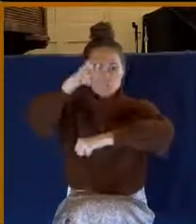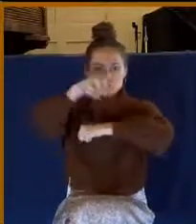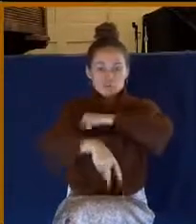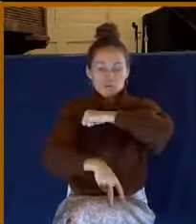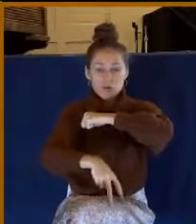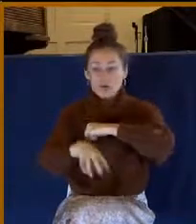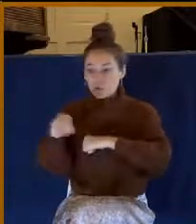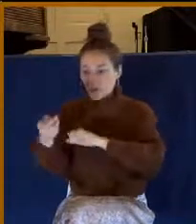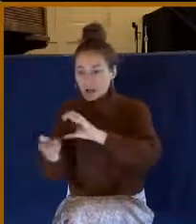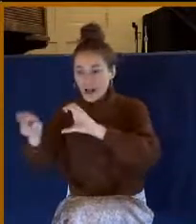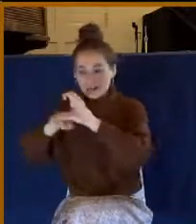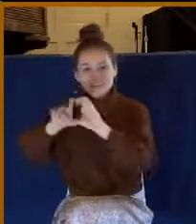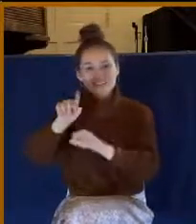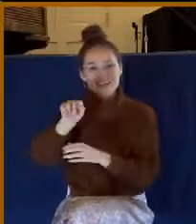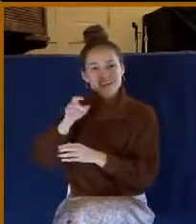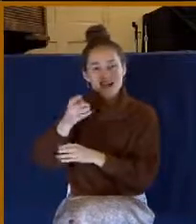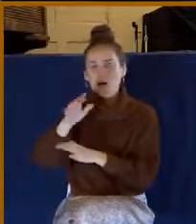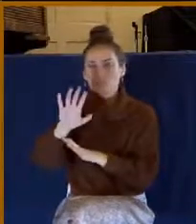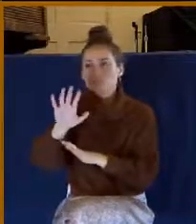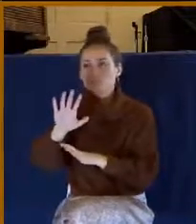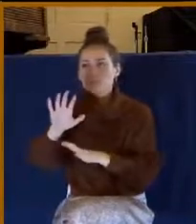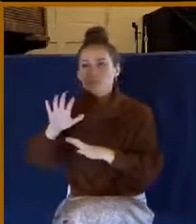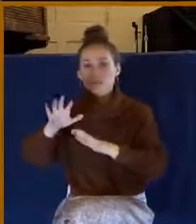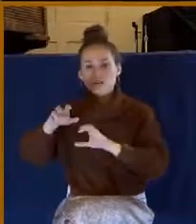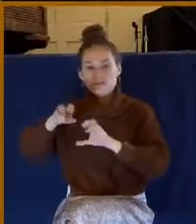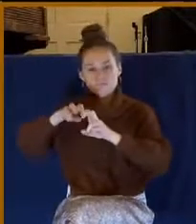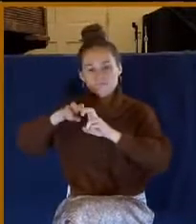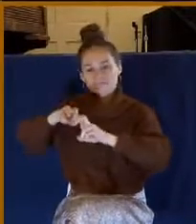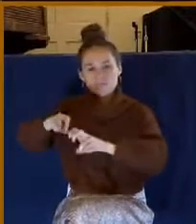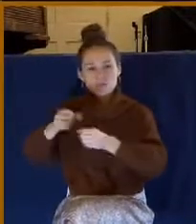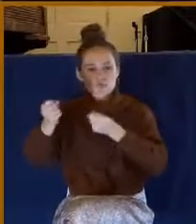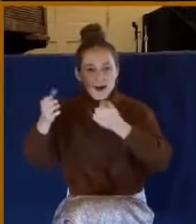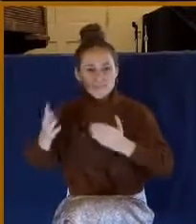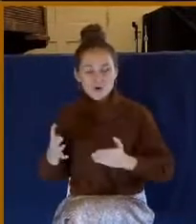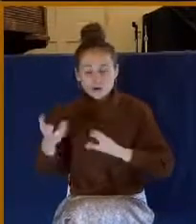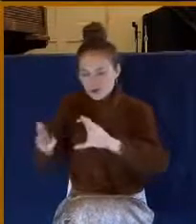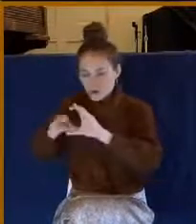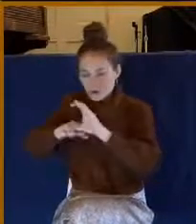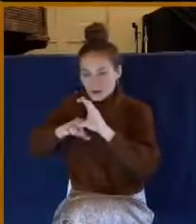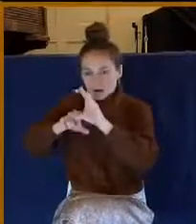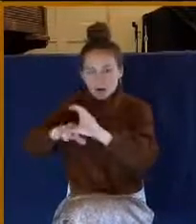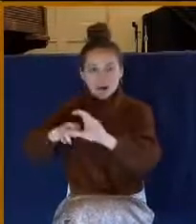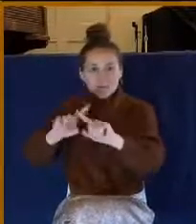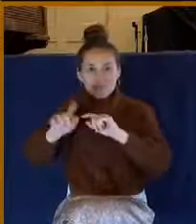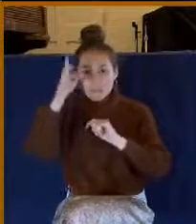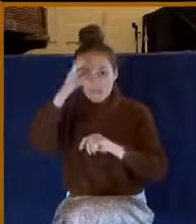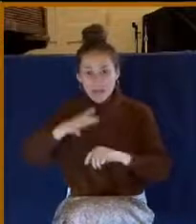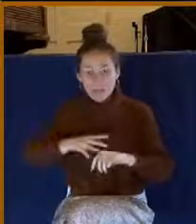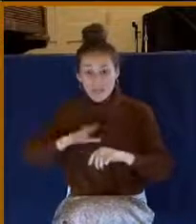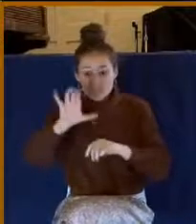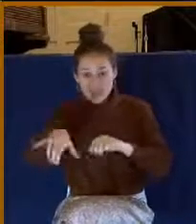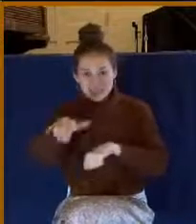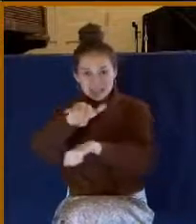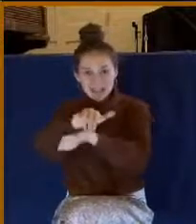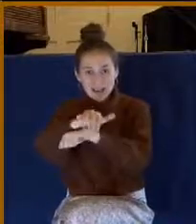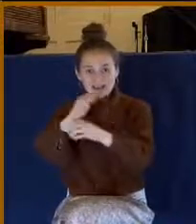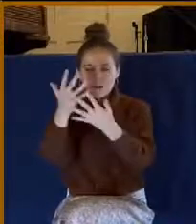the fog was so thick that the driver couldn't even find the river. And he came back to his house